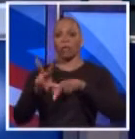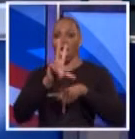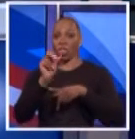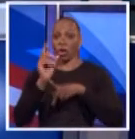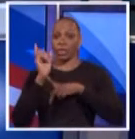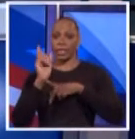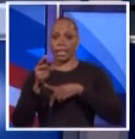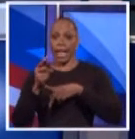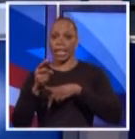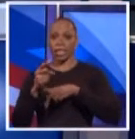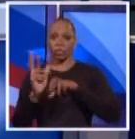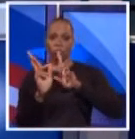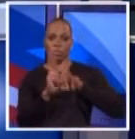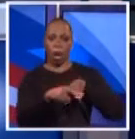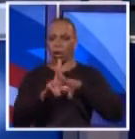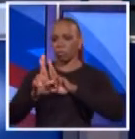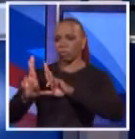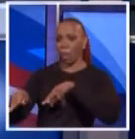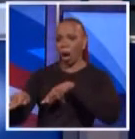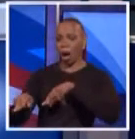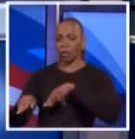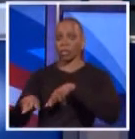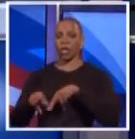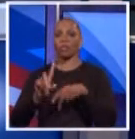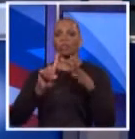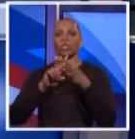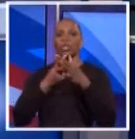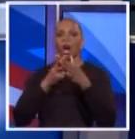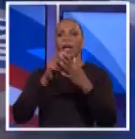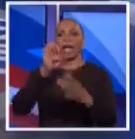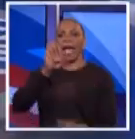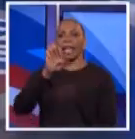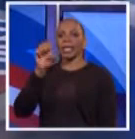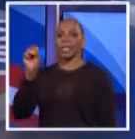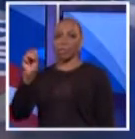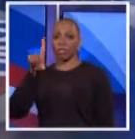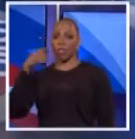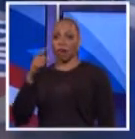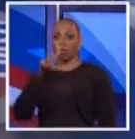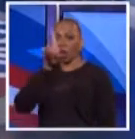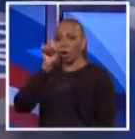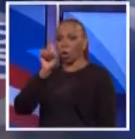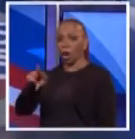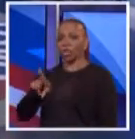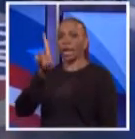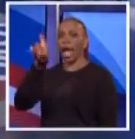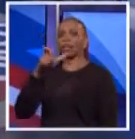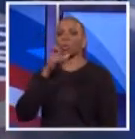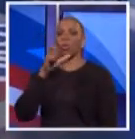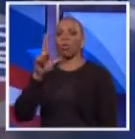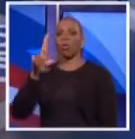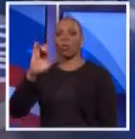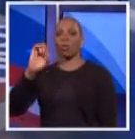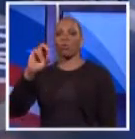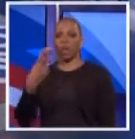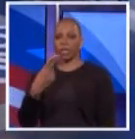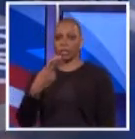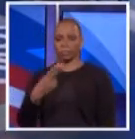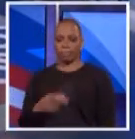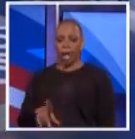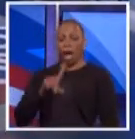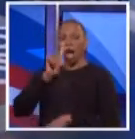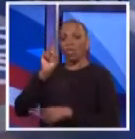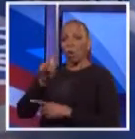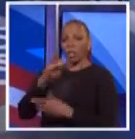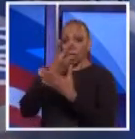seconds for rebuttal. By coin toss, Mr. Spitzer gets the first question, and it will be asked by Rich Lamb. This question is for